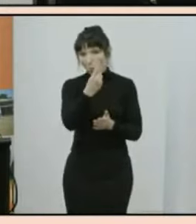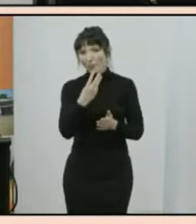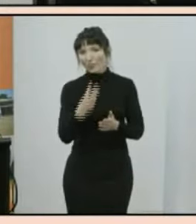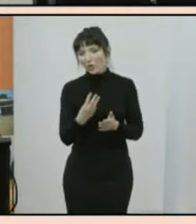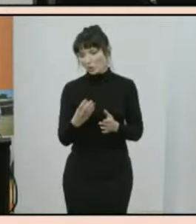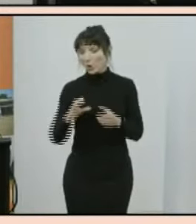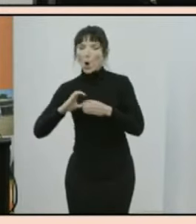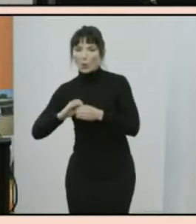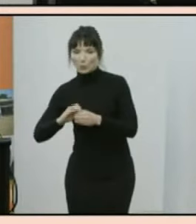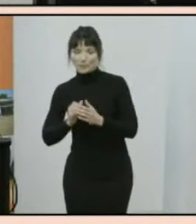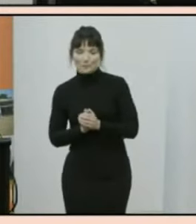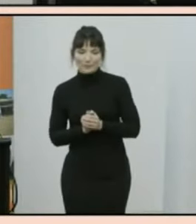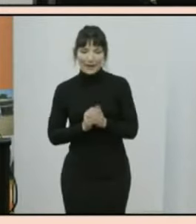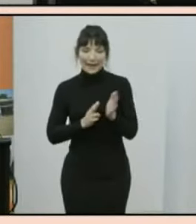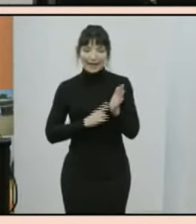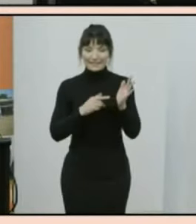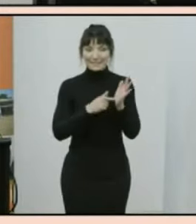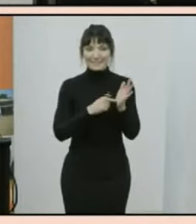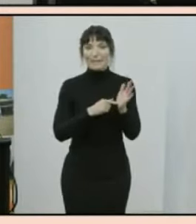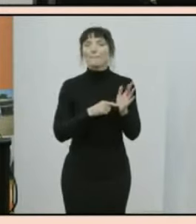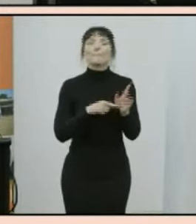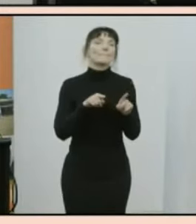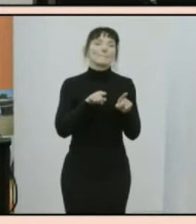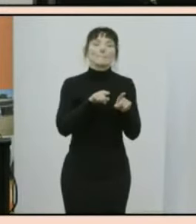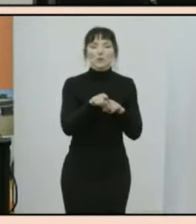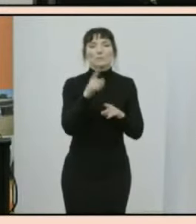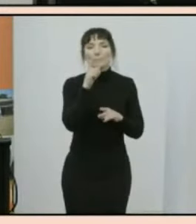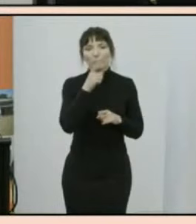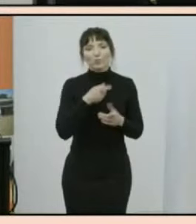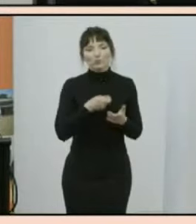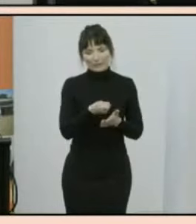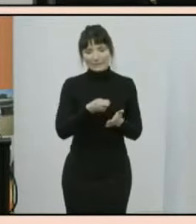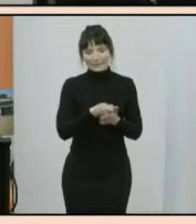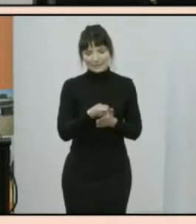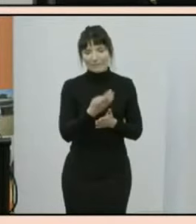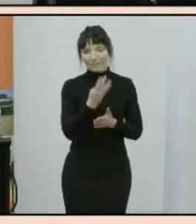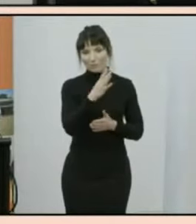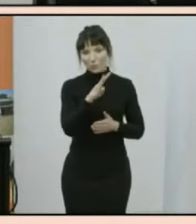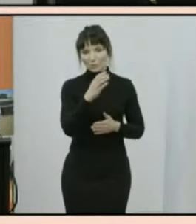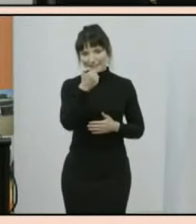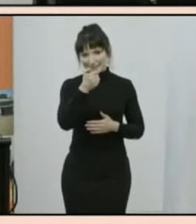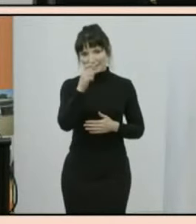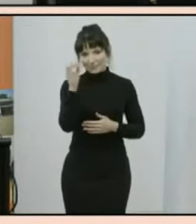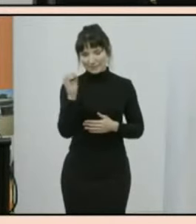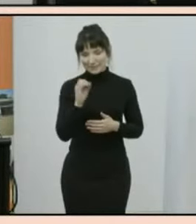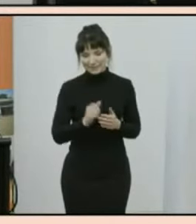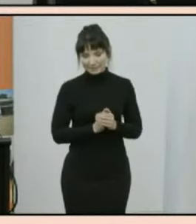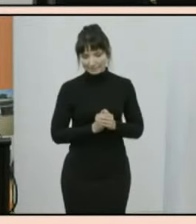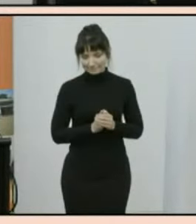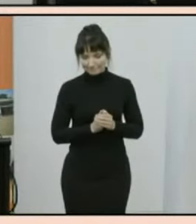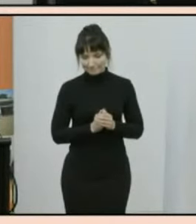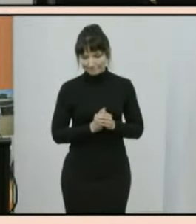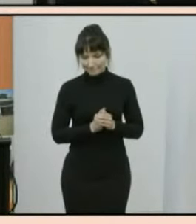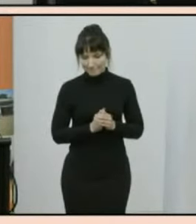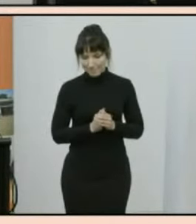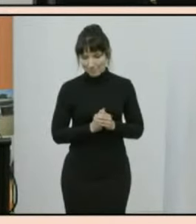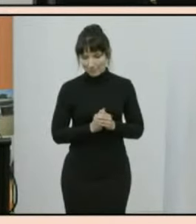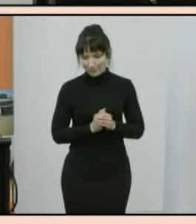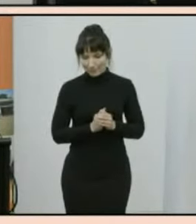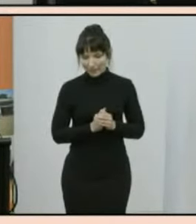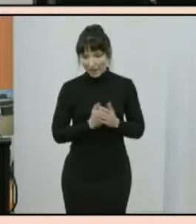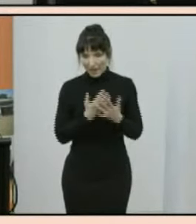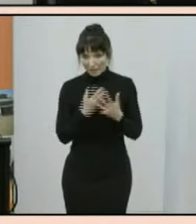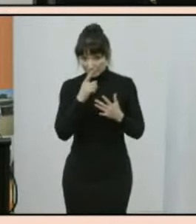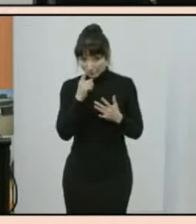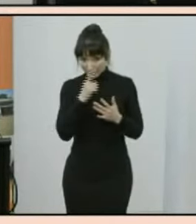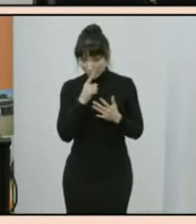northern territory had the highest percentage of renters in australia with renters making up 46 percent of the housing market there the